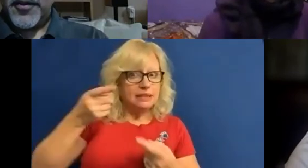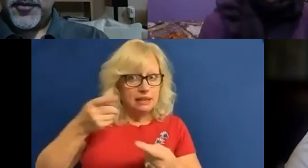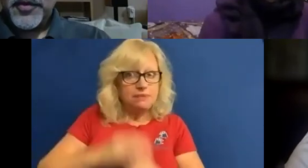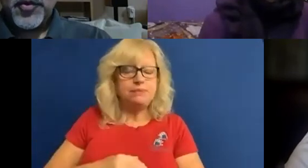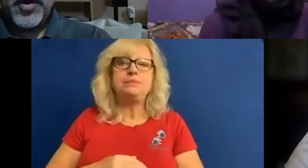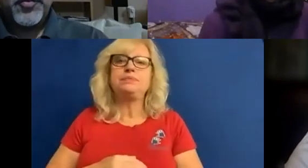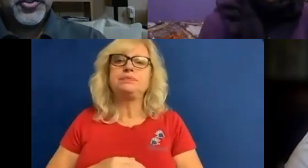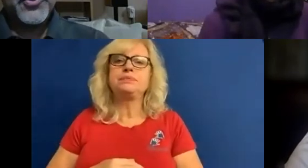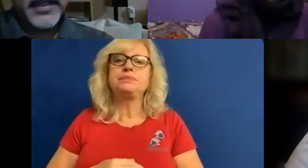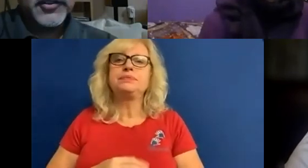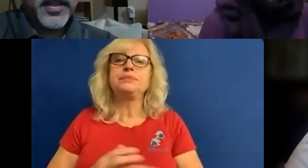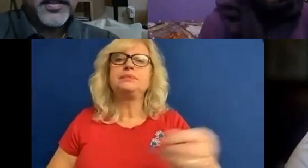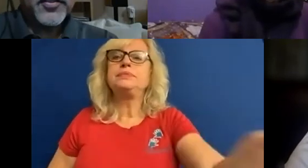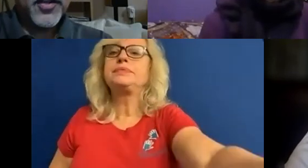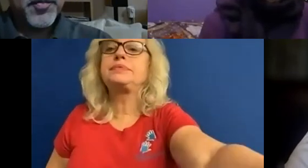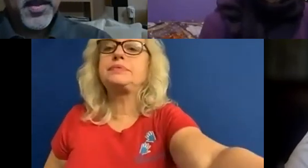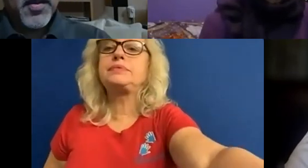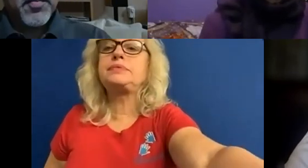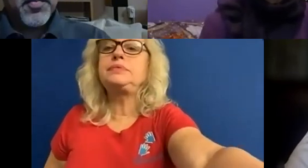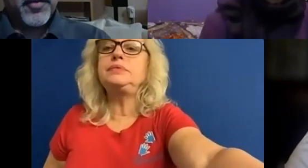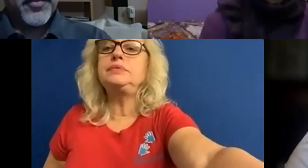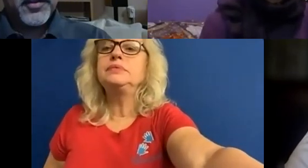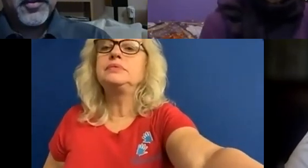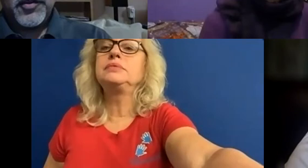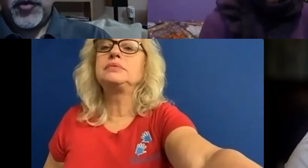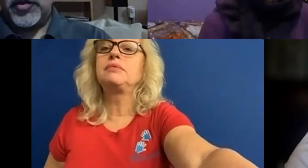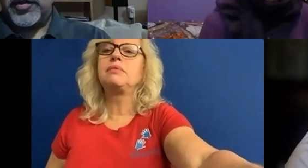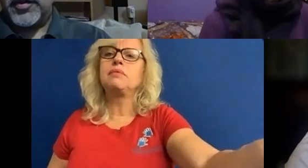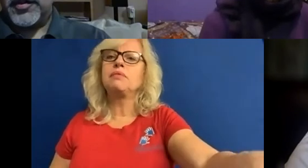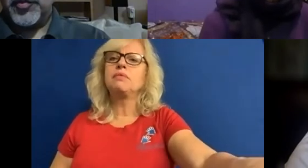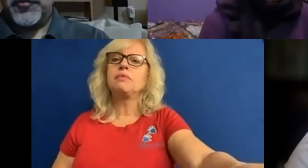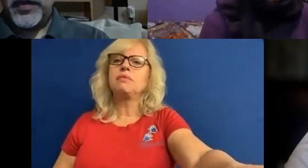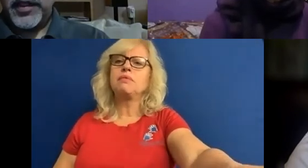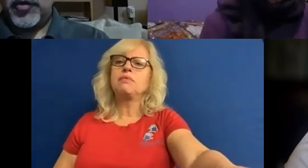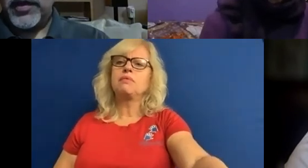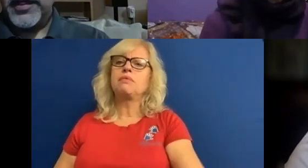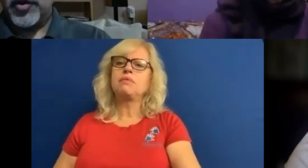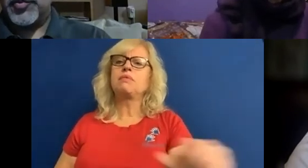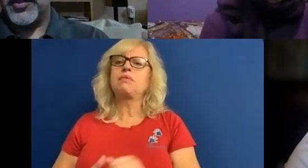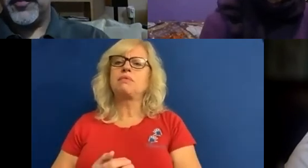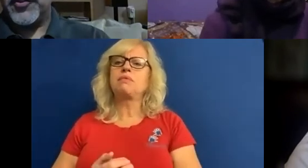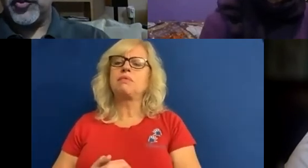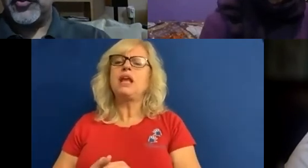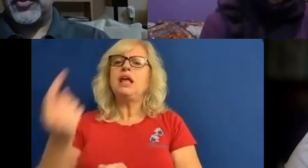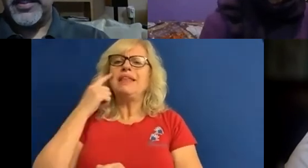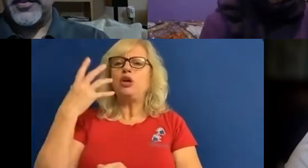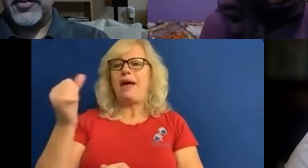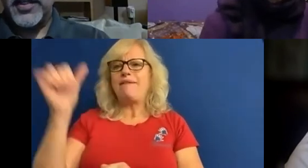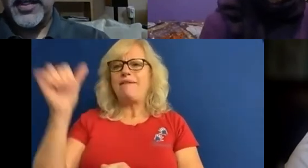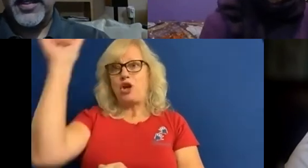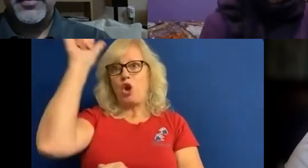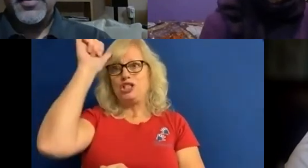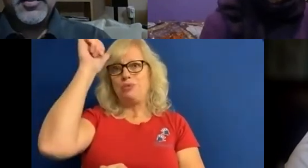No, so what I would just add to that is, I think you've got a group of, you know, really knowledgeable individuals here